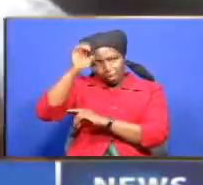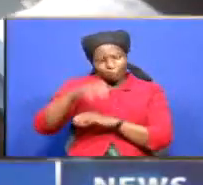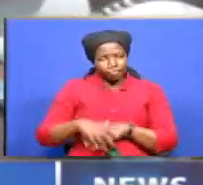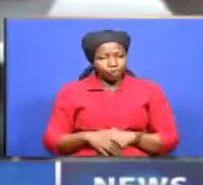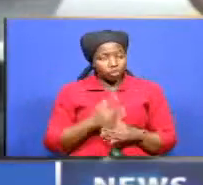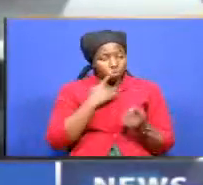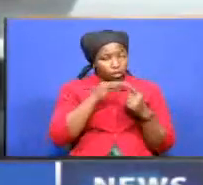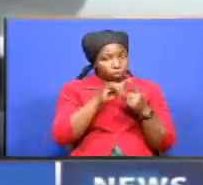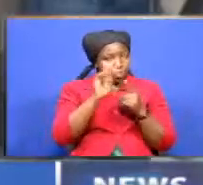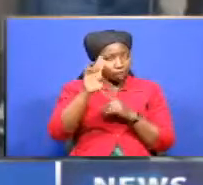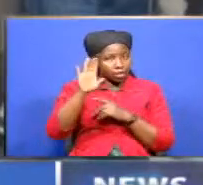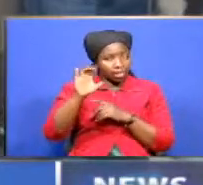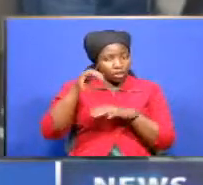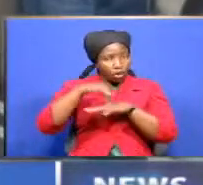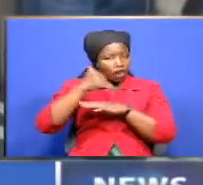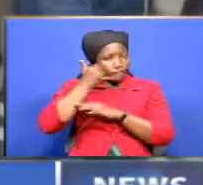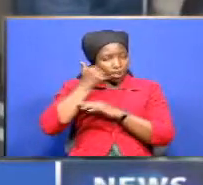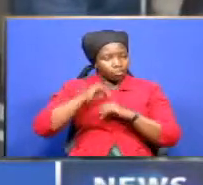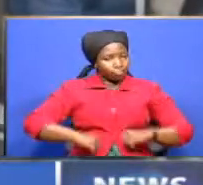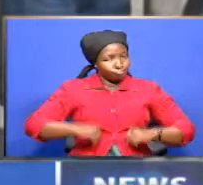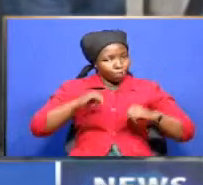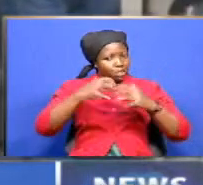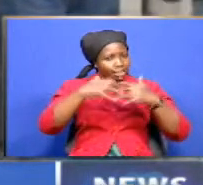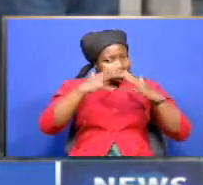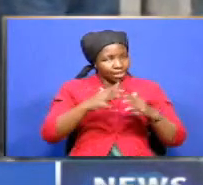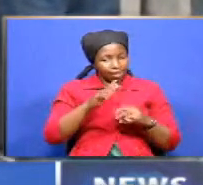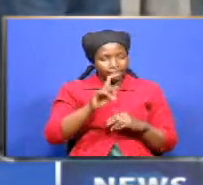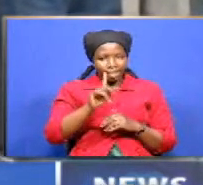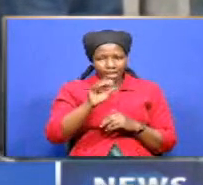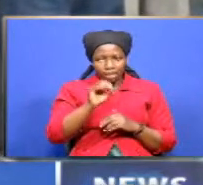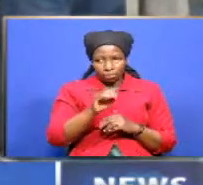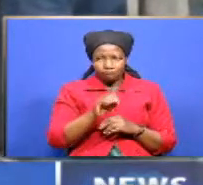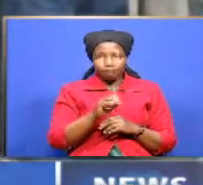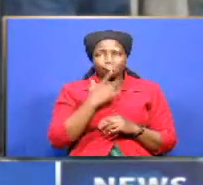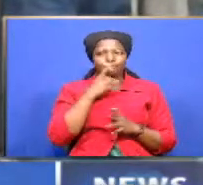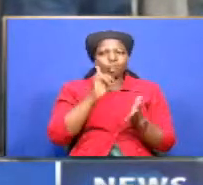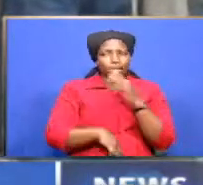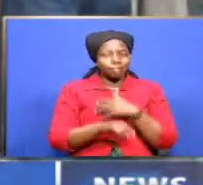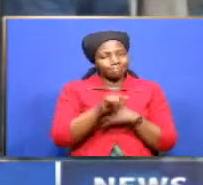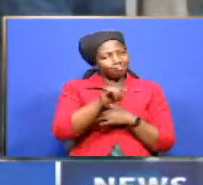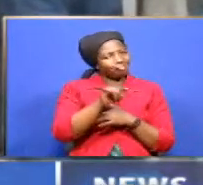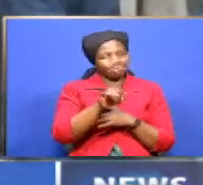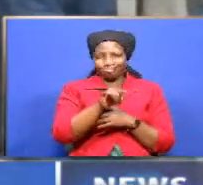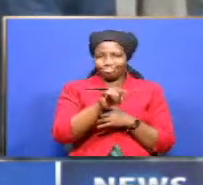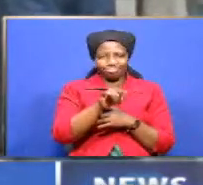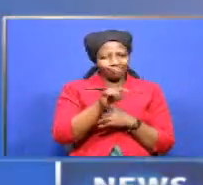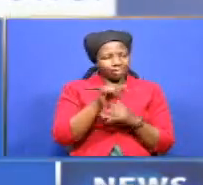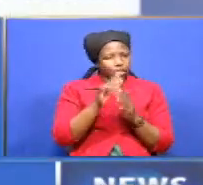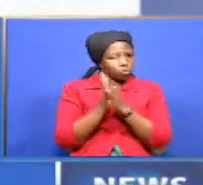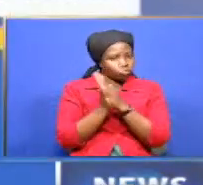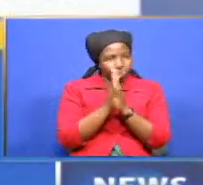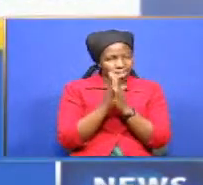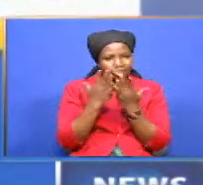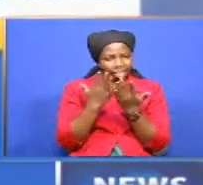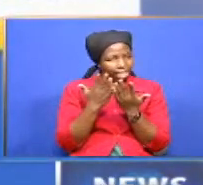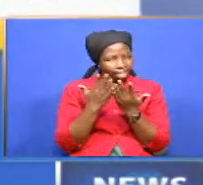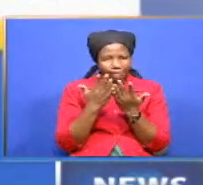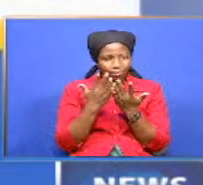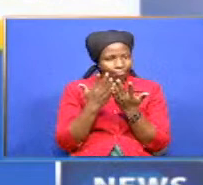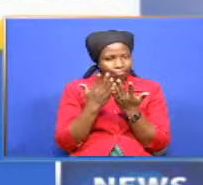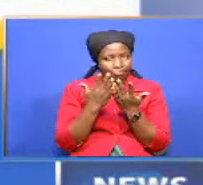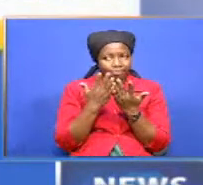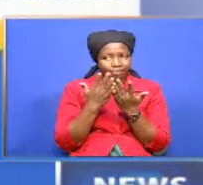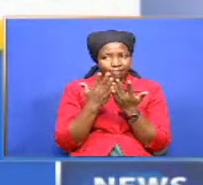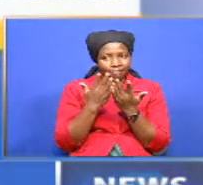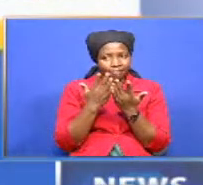kenya power station head engineer karl dismissed the claims and assured residents the situation had been remedied um i'm